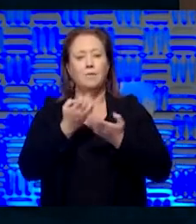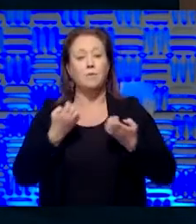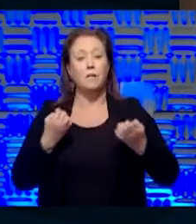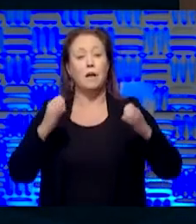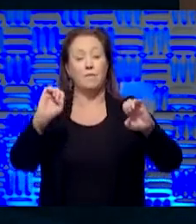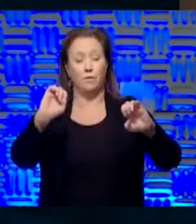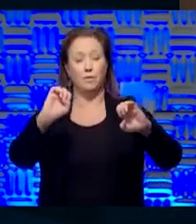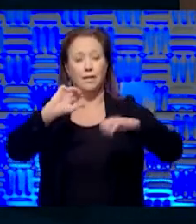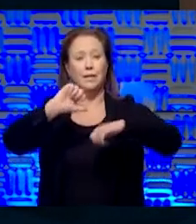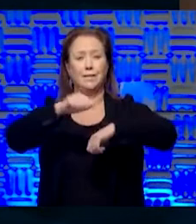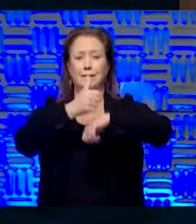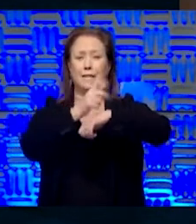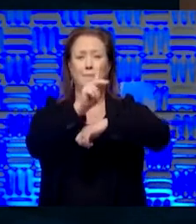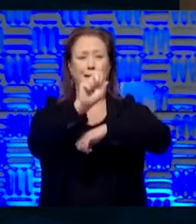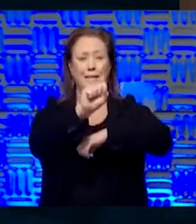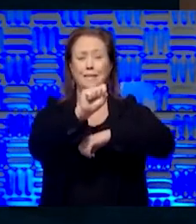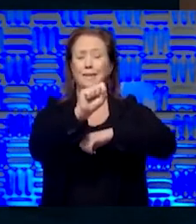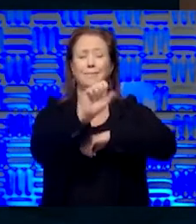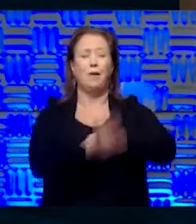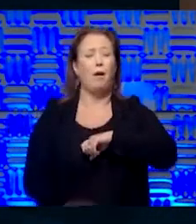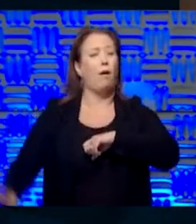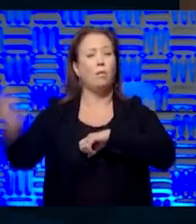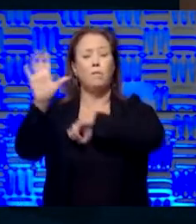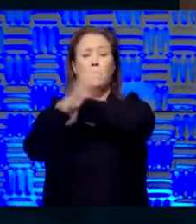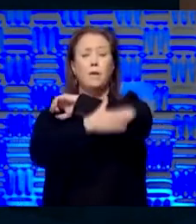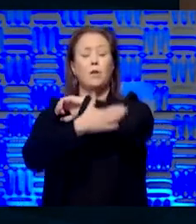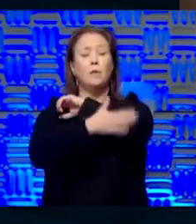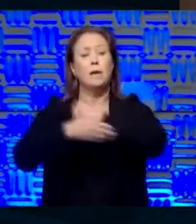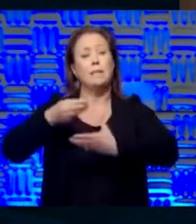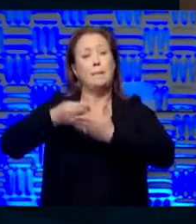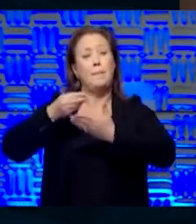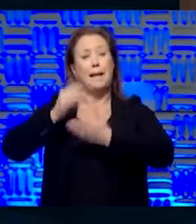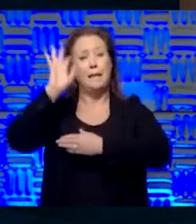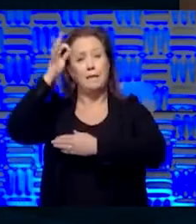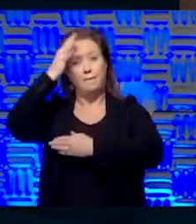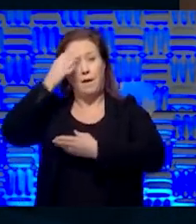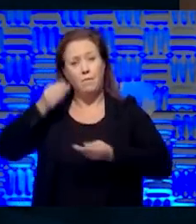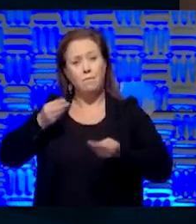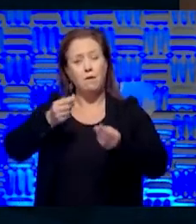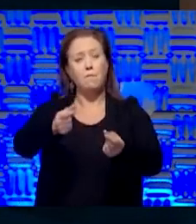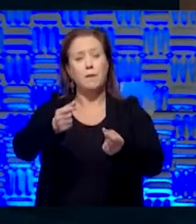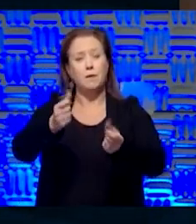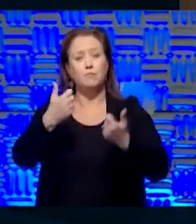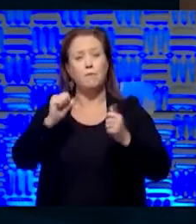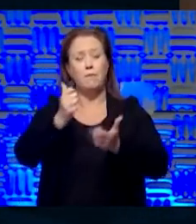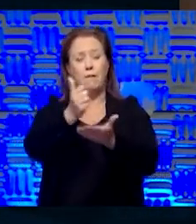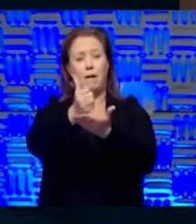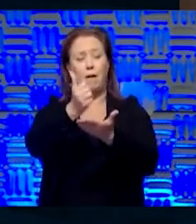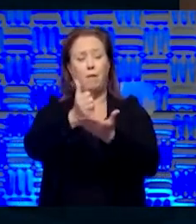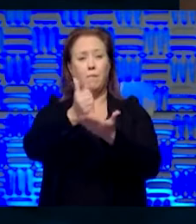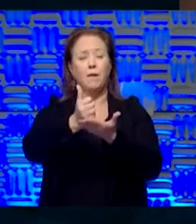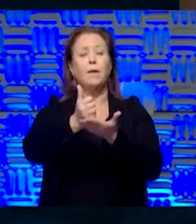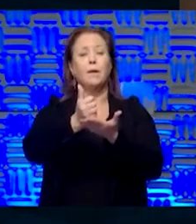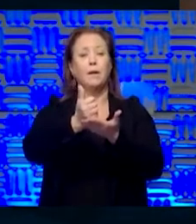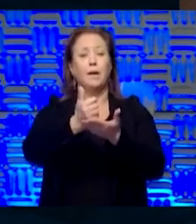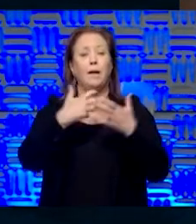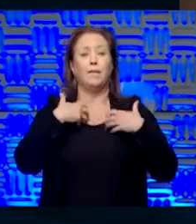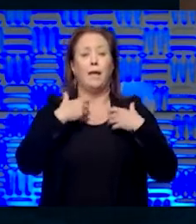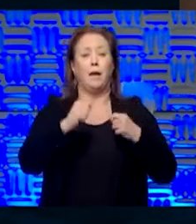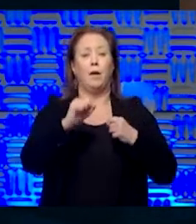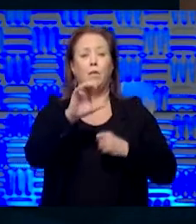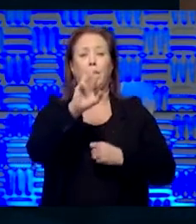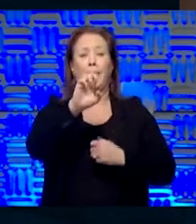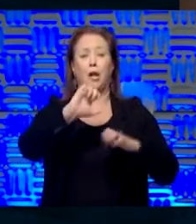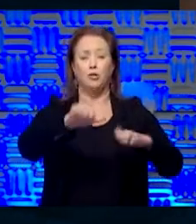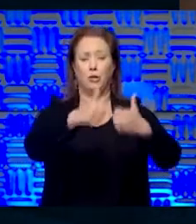uh, in Kansas and across the country, the amount of money that the federal government is putting to try to alleviate not only the healthcare challenges,